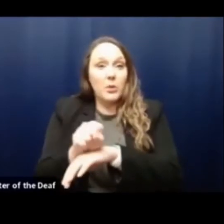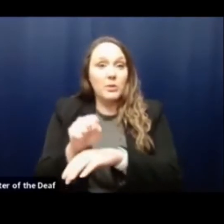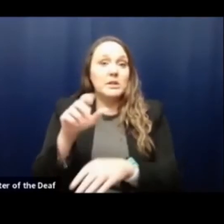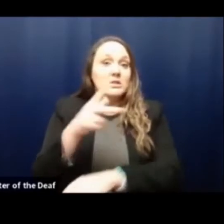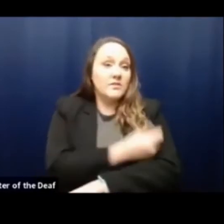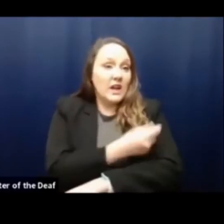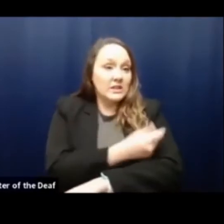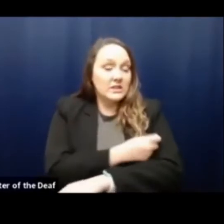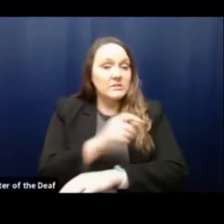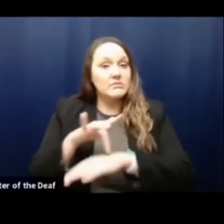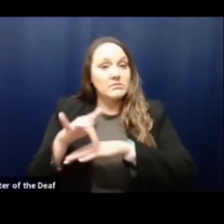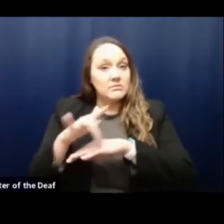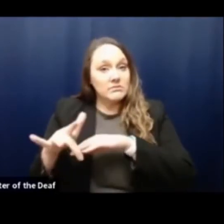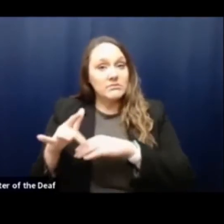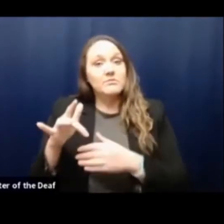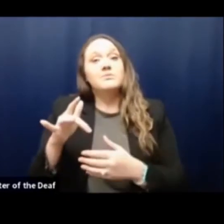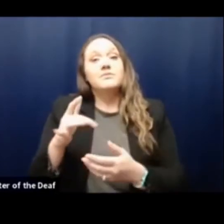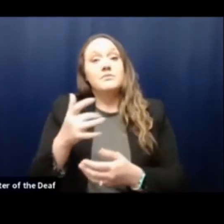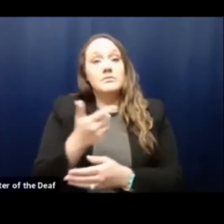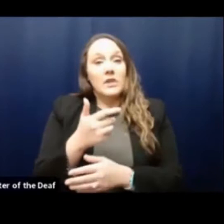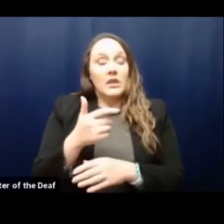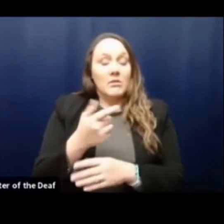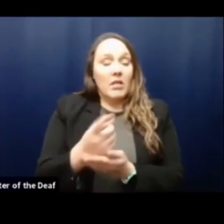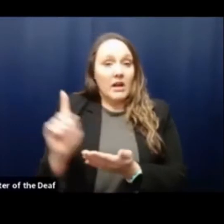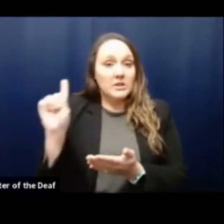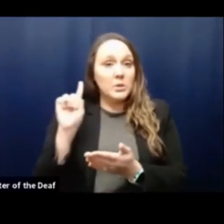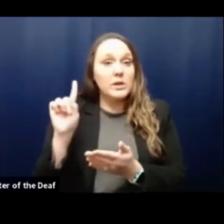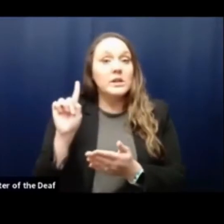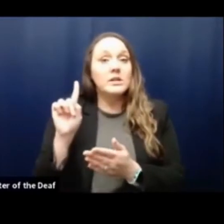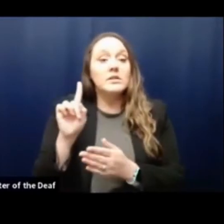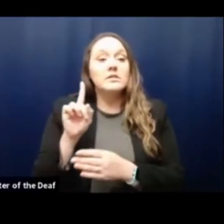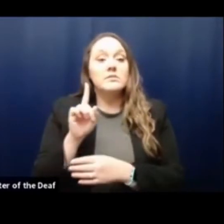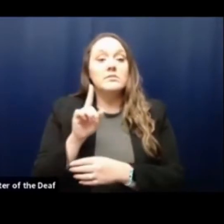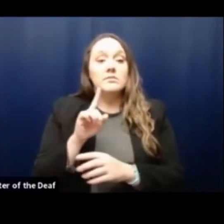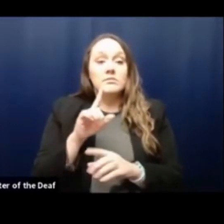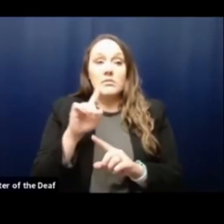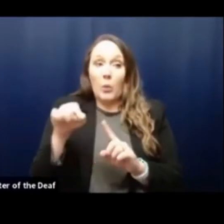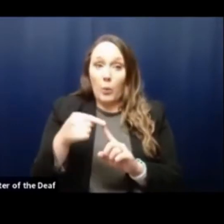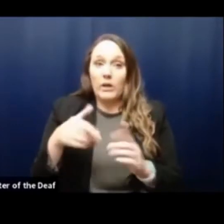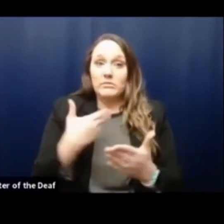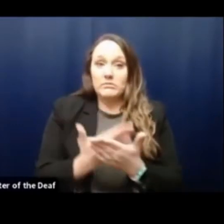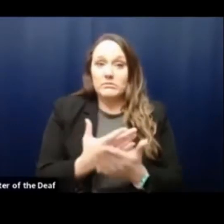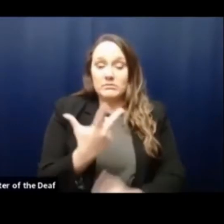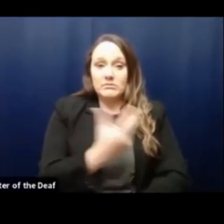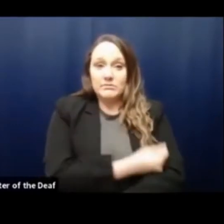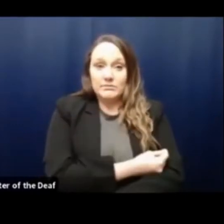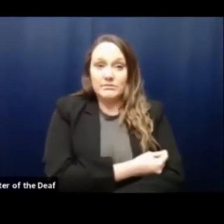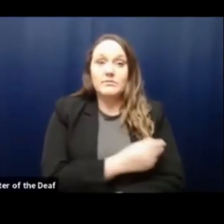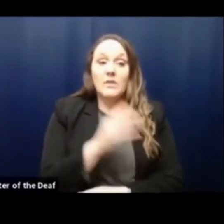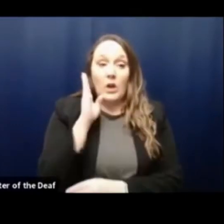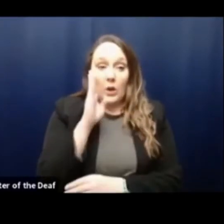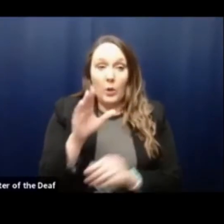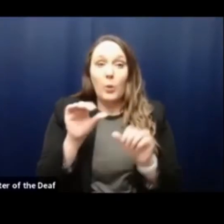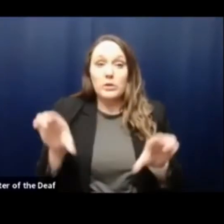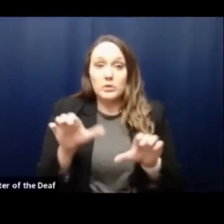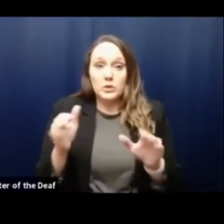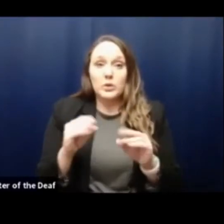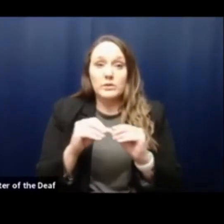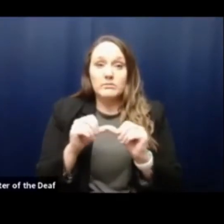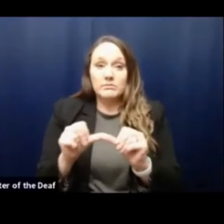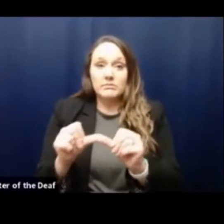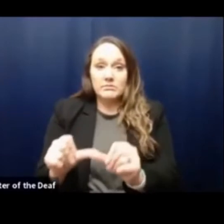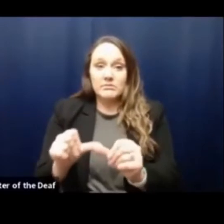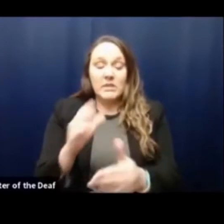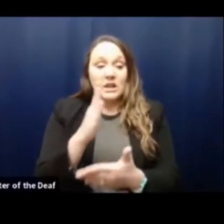as soon as we received additional vaccine. We will continue to do that. Some of these opportunities will be in small batches, and others will be in larger